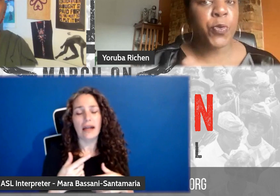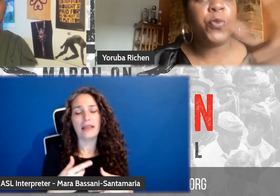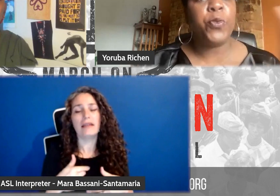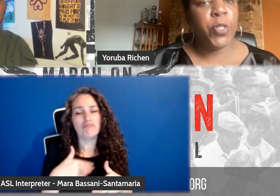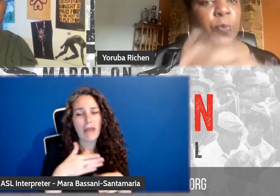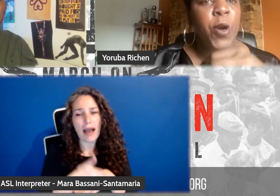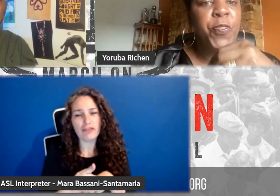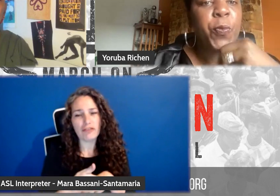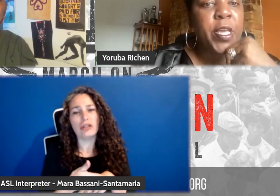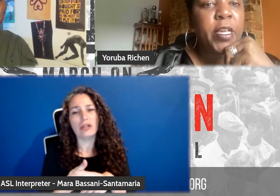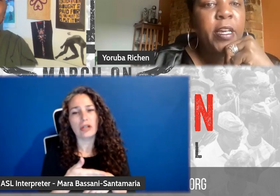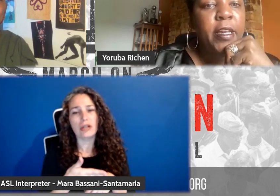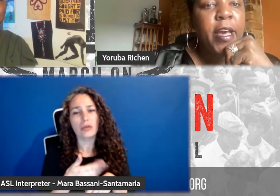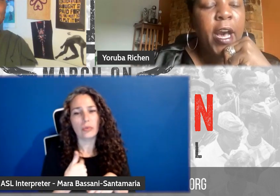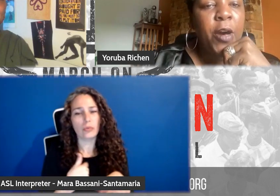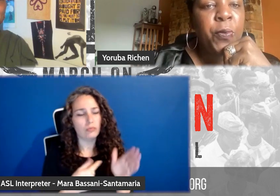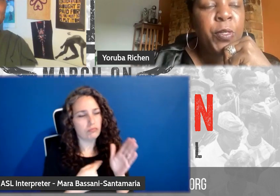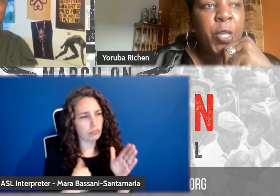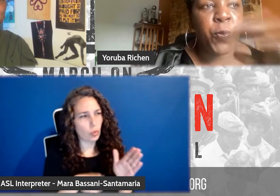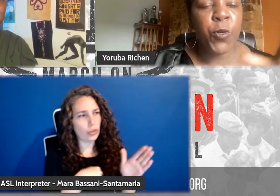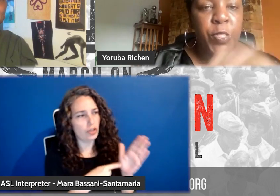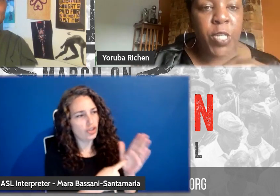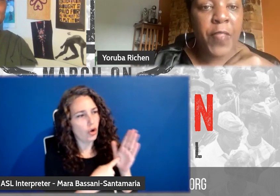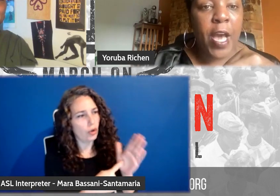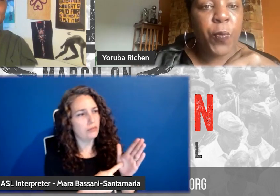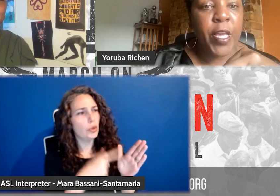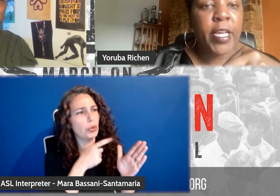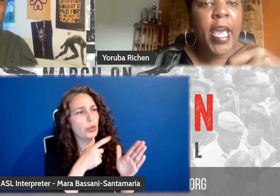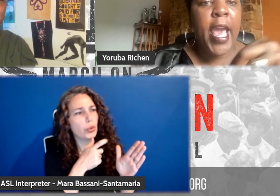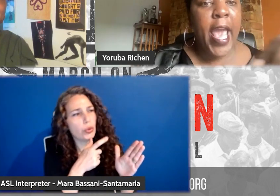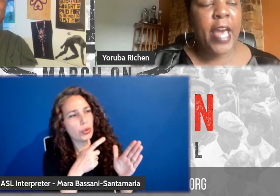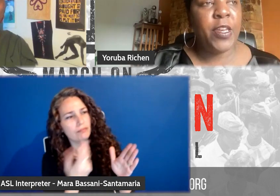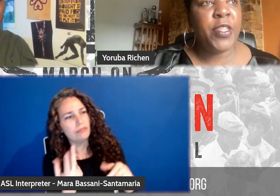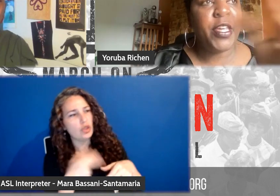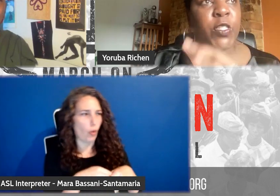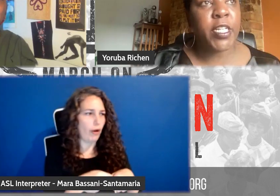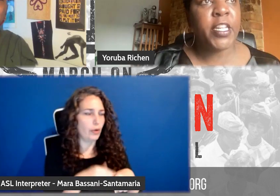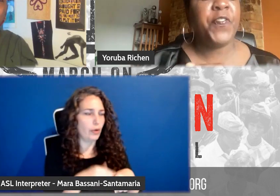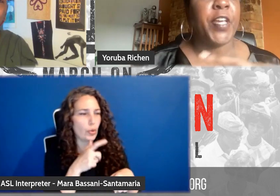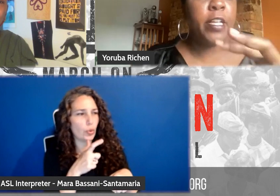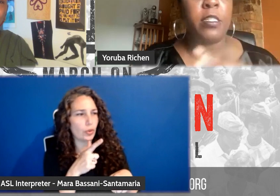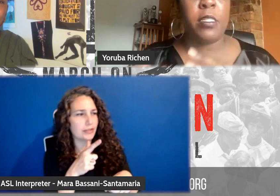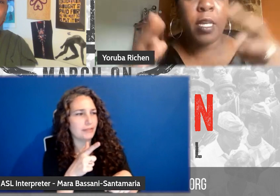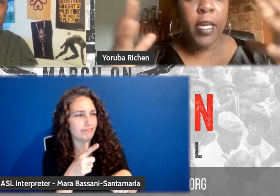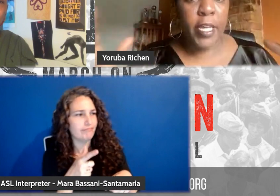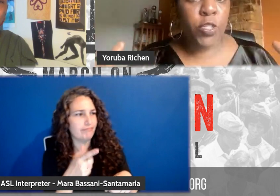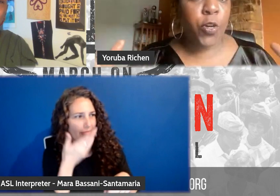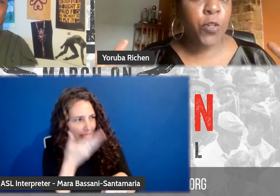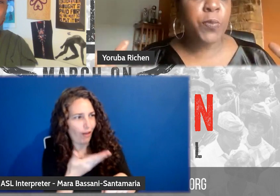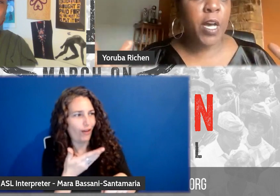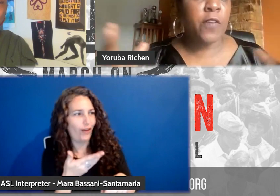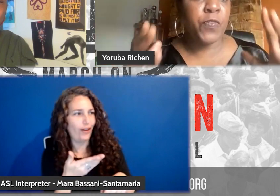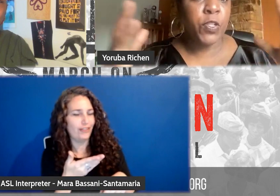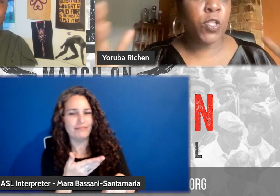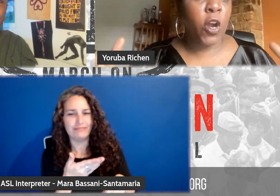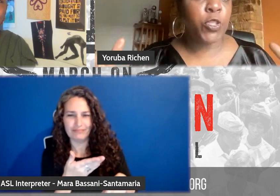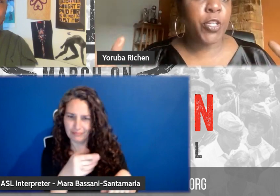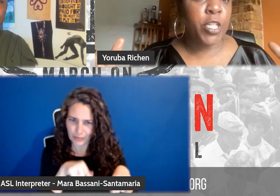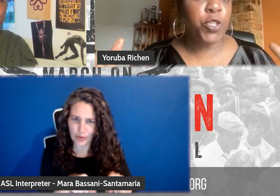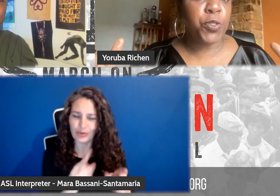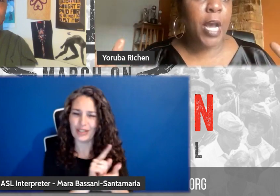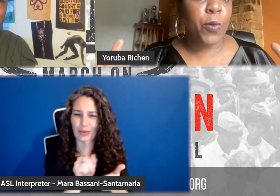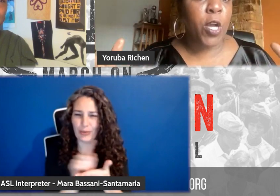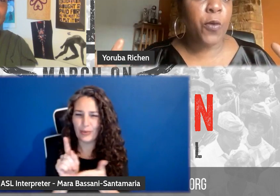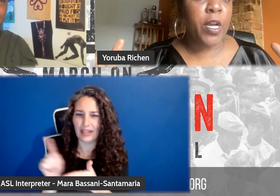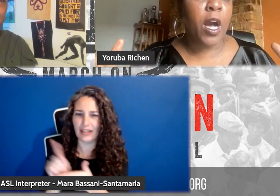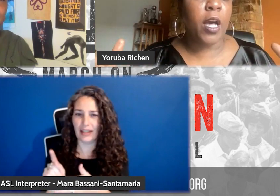through what the week, uh, you know, who was on that week and their significance in terms of larger